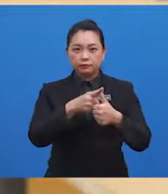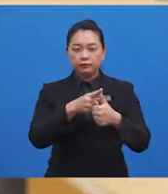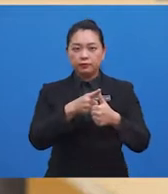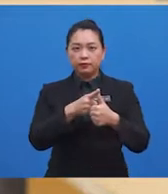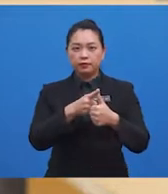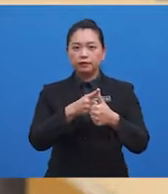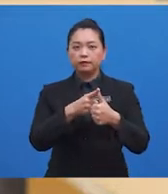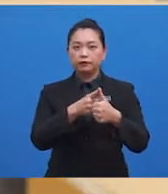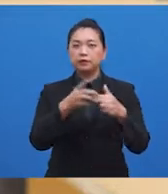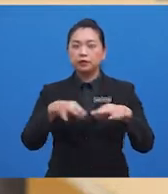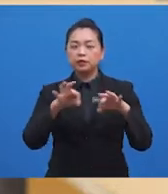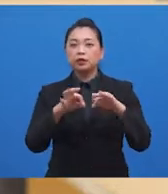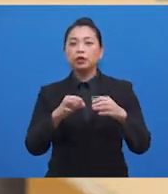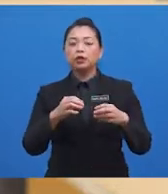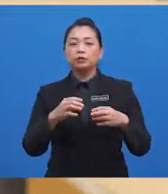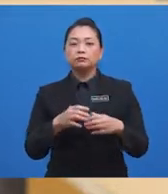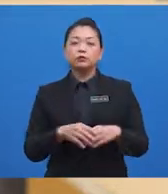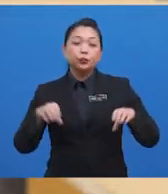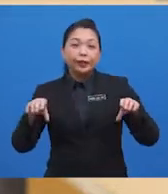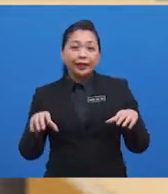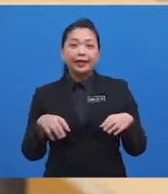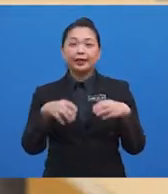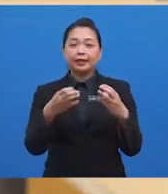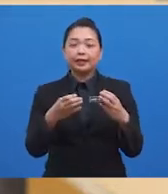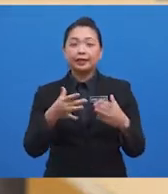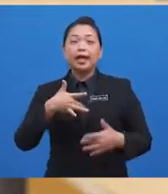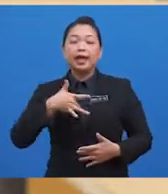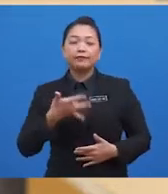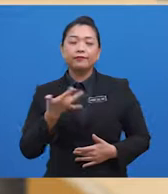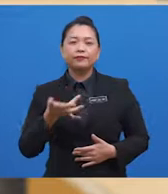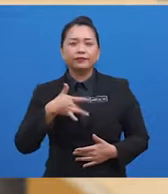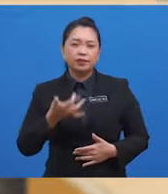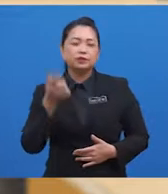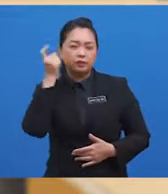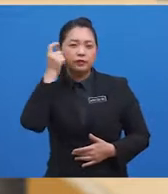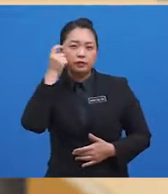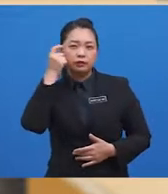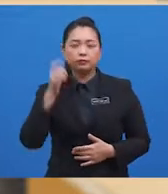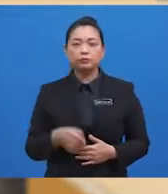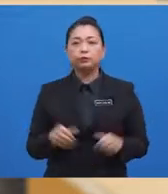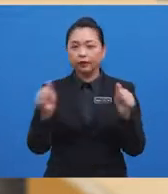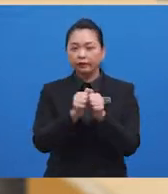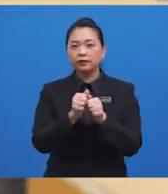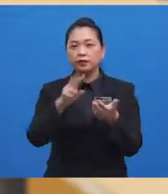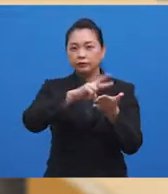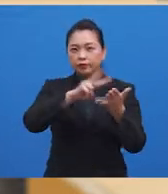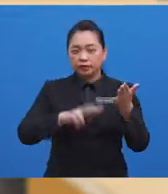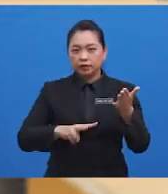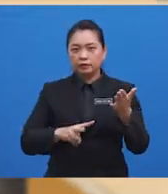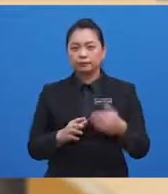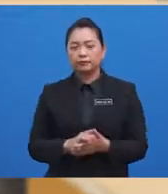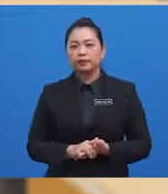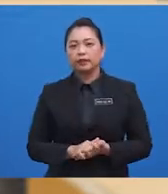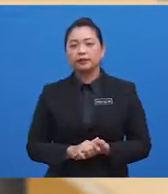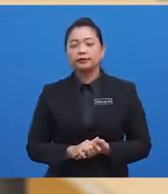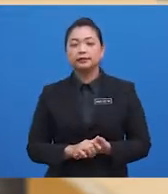such a narrative is to create empathy, as well as foster a certain kind of understanding with the reader. Therefore, the text becomes